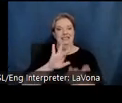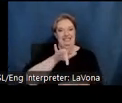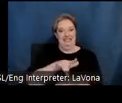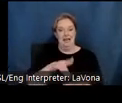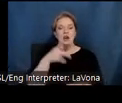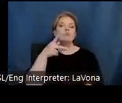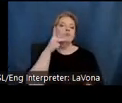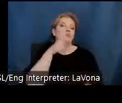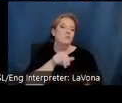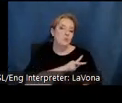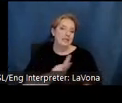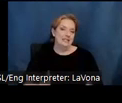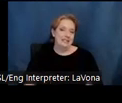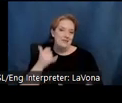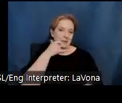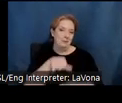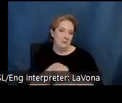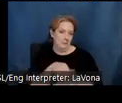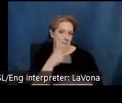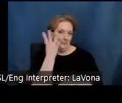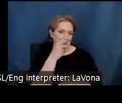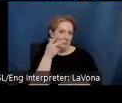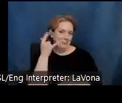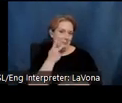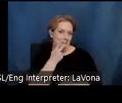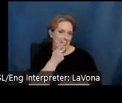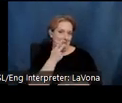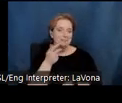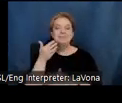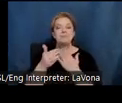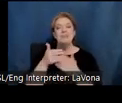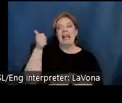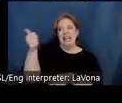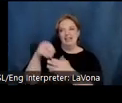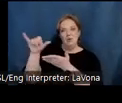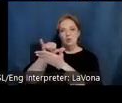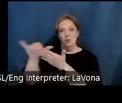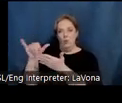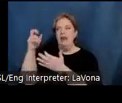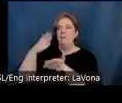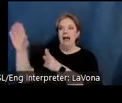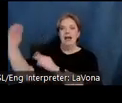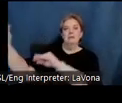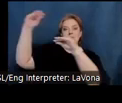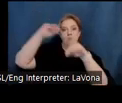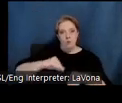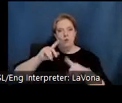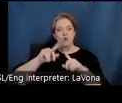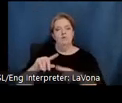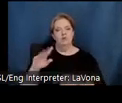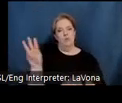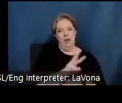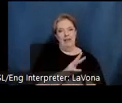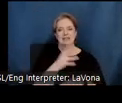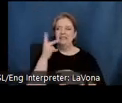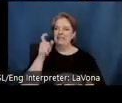Long centered in New York, Dreyfus was establishing a West Coast homeless studio. He needed furniture for his conference room, and somebody